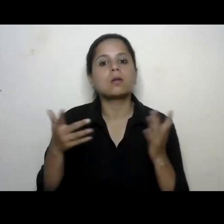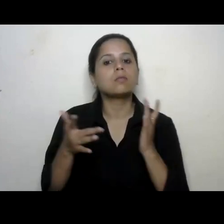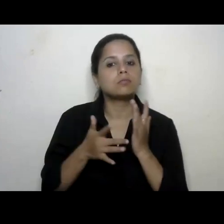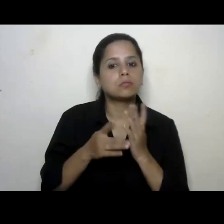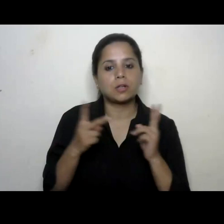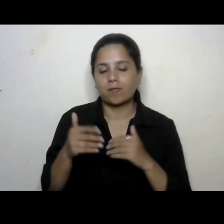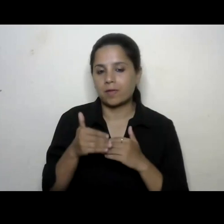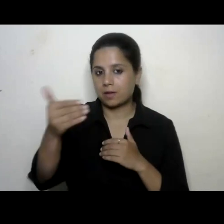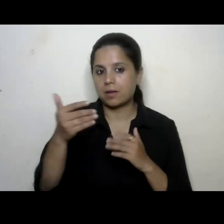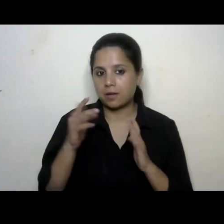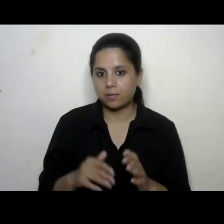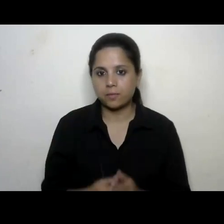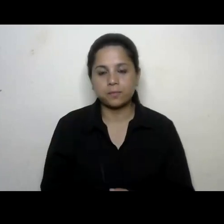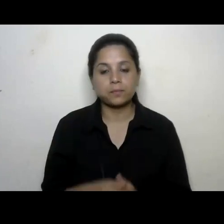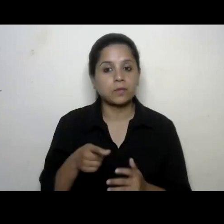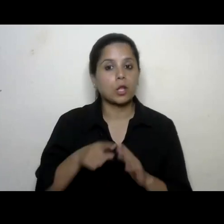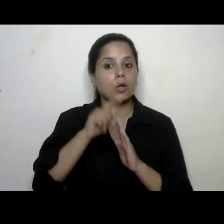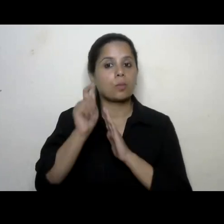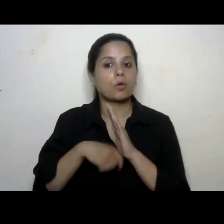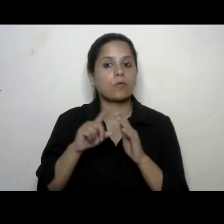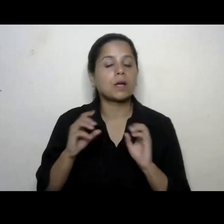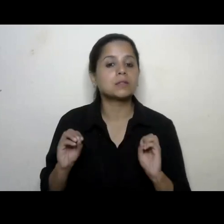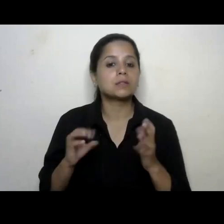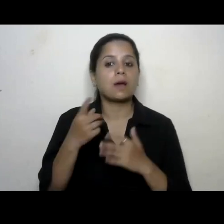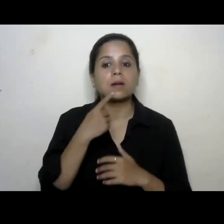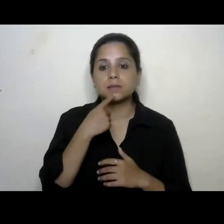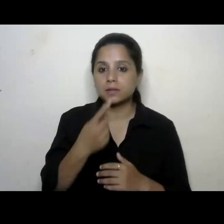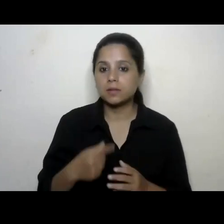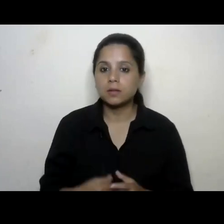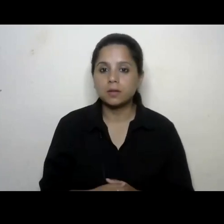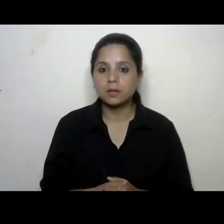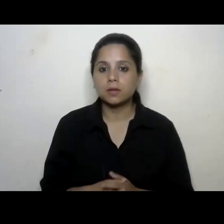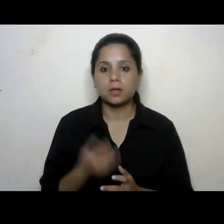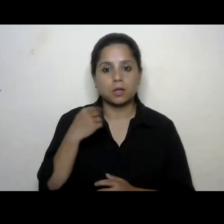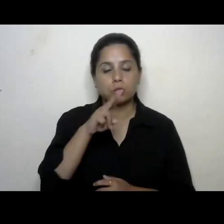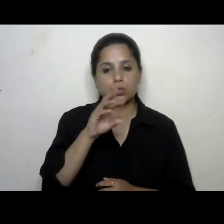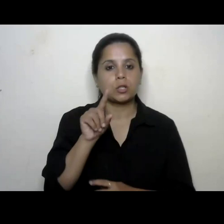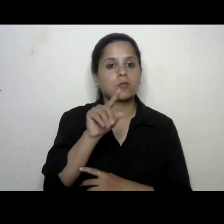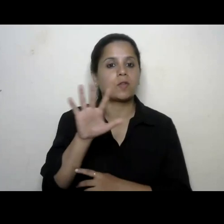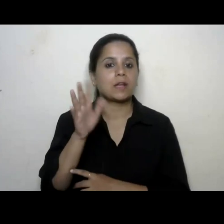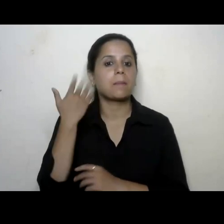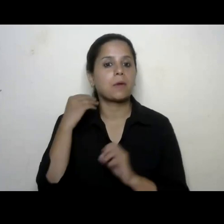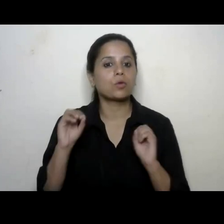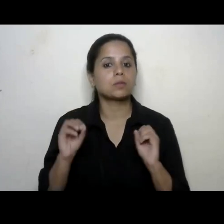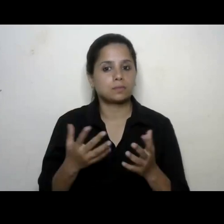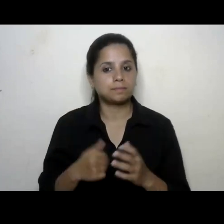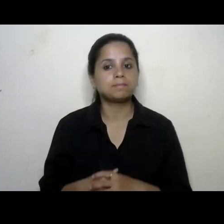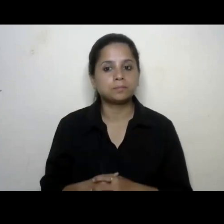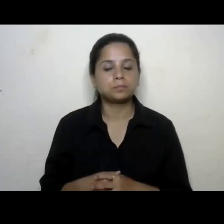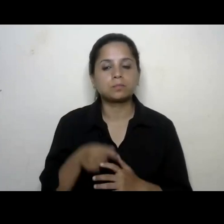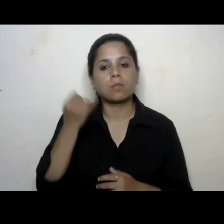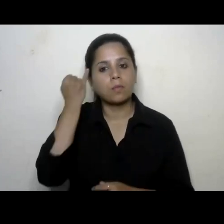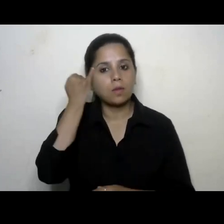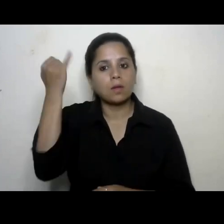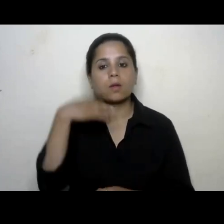this project was initiated in 2015 with an idea